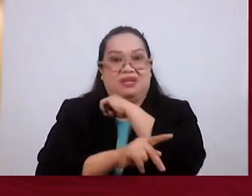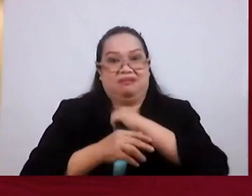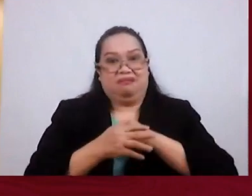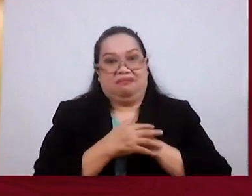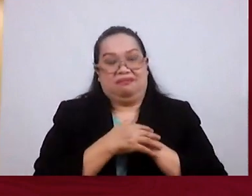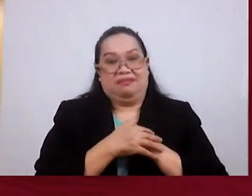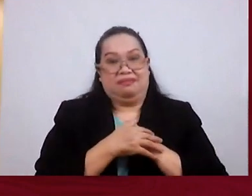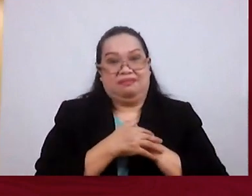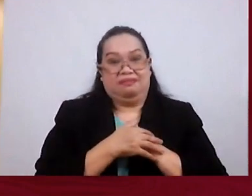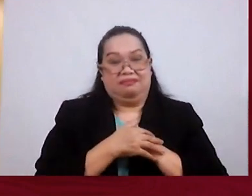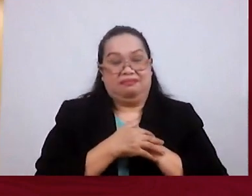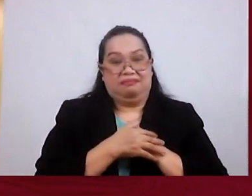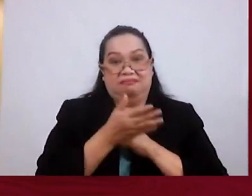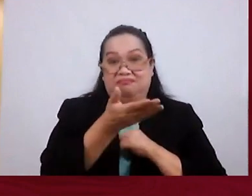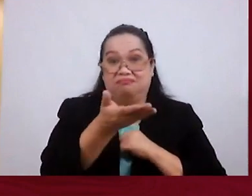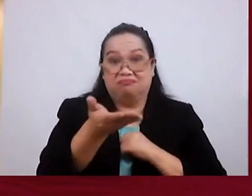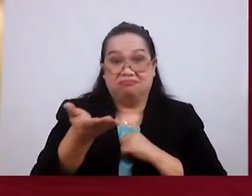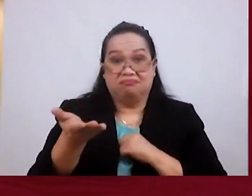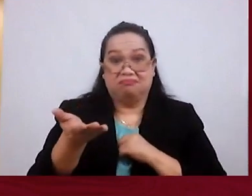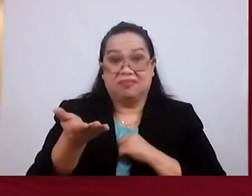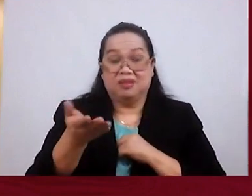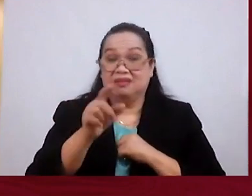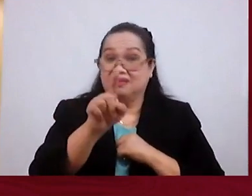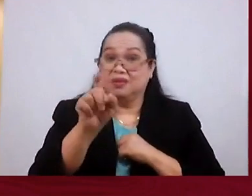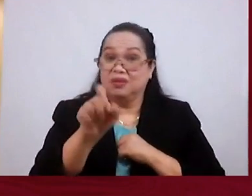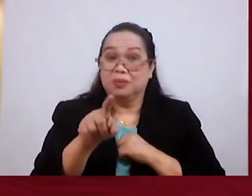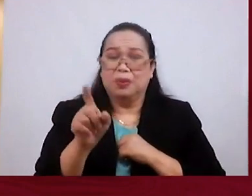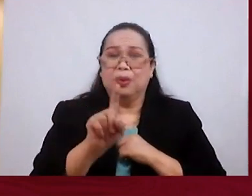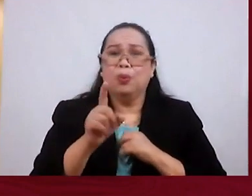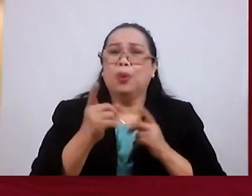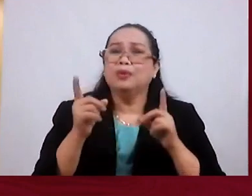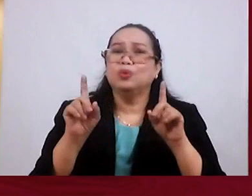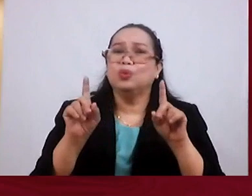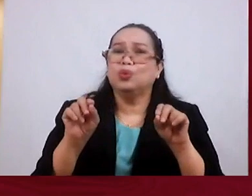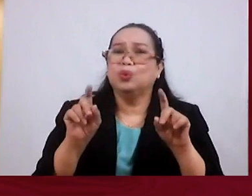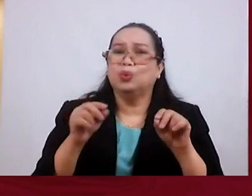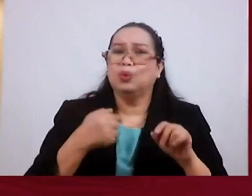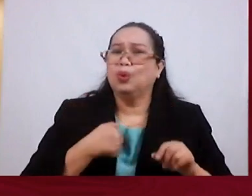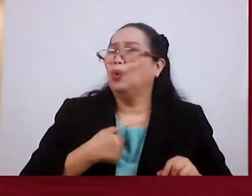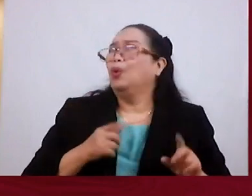Beloved If you're Asking Yourself What Must I Do